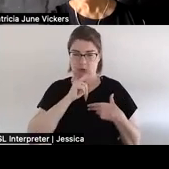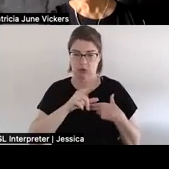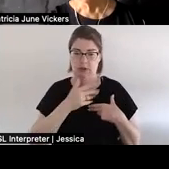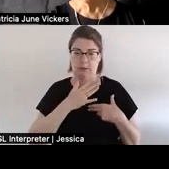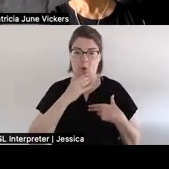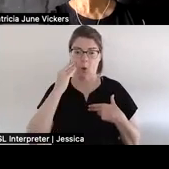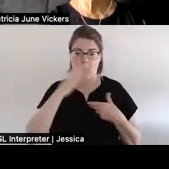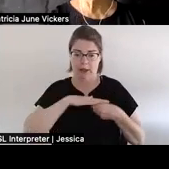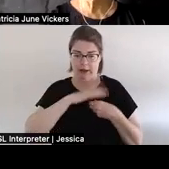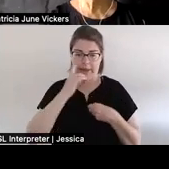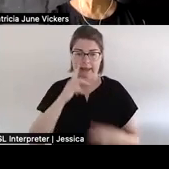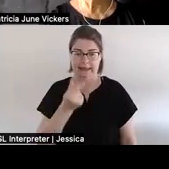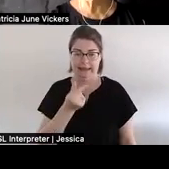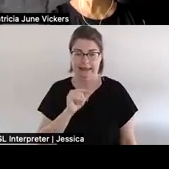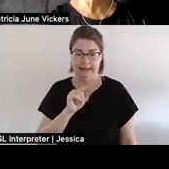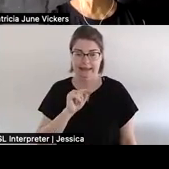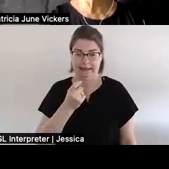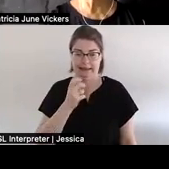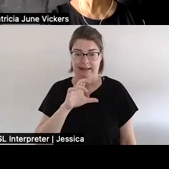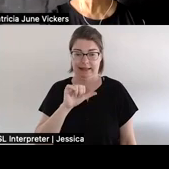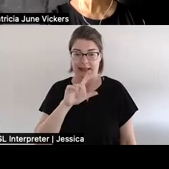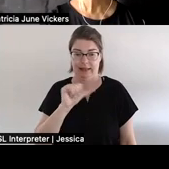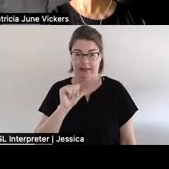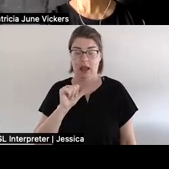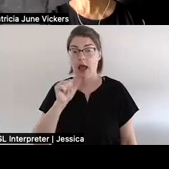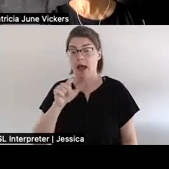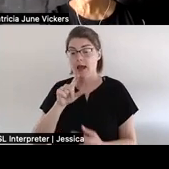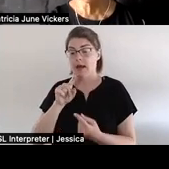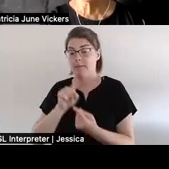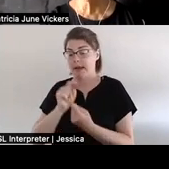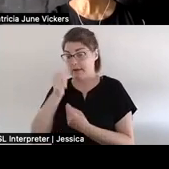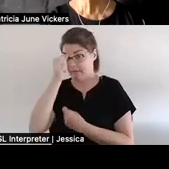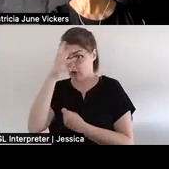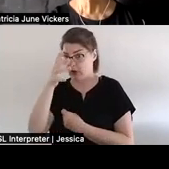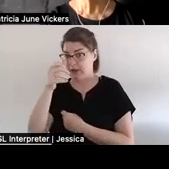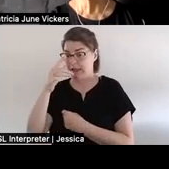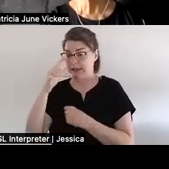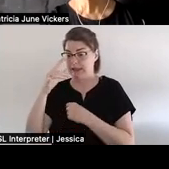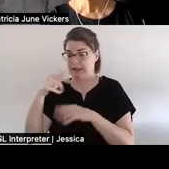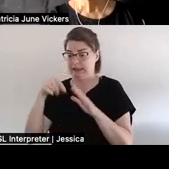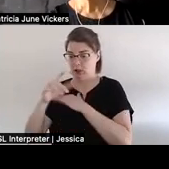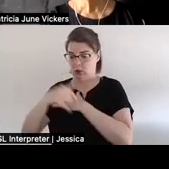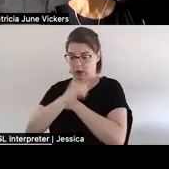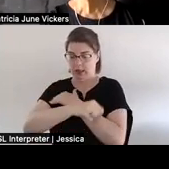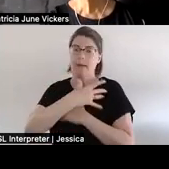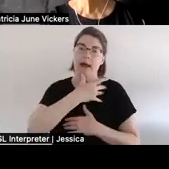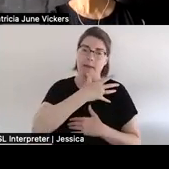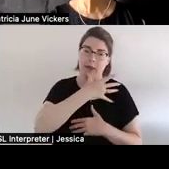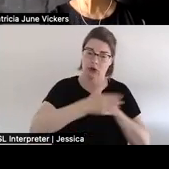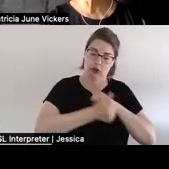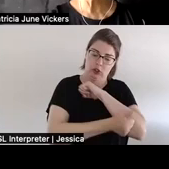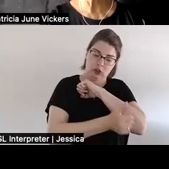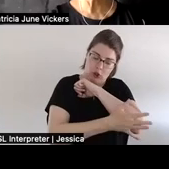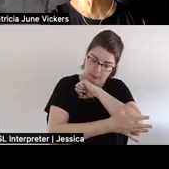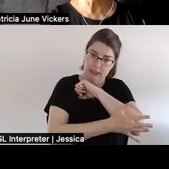met with my father was killer whale my mother was adopted because she was an english woman she